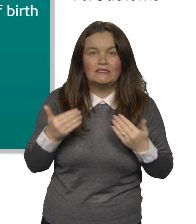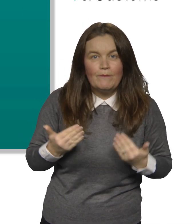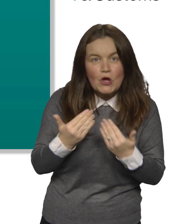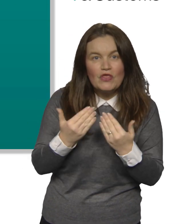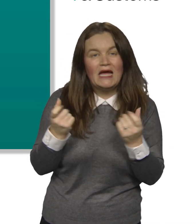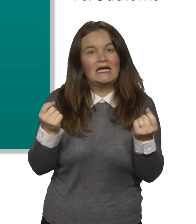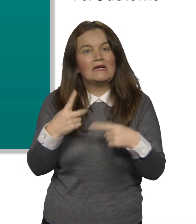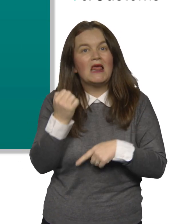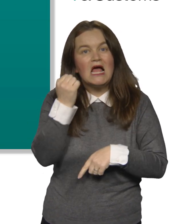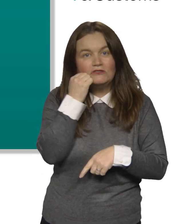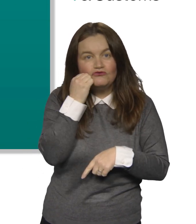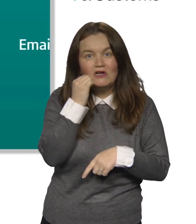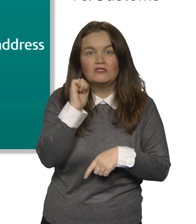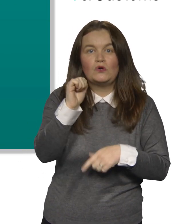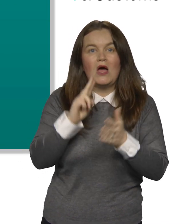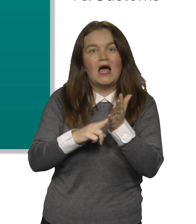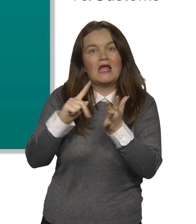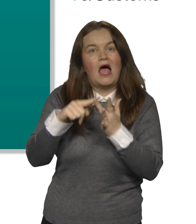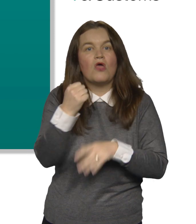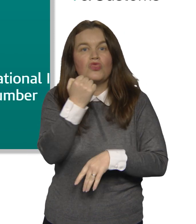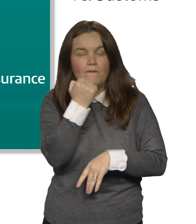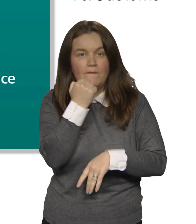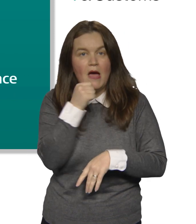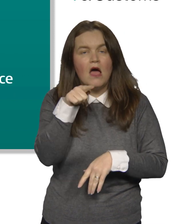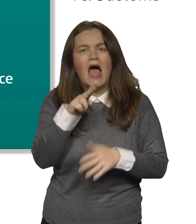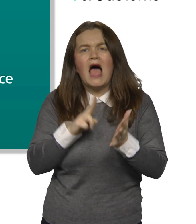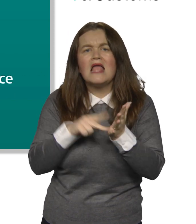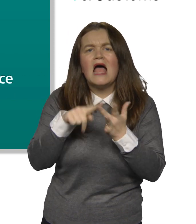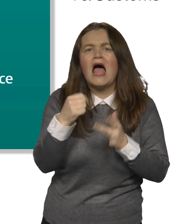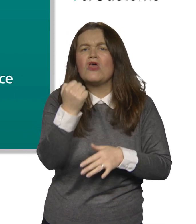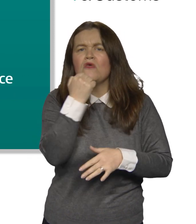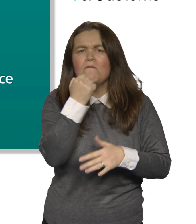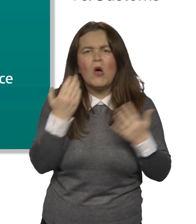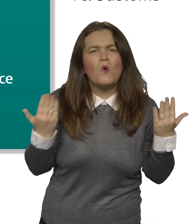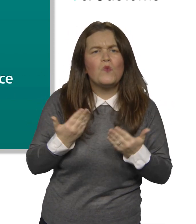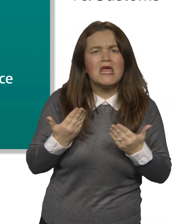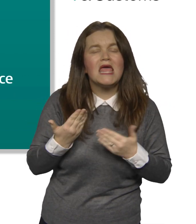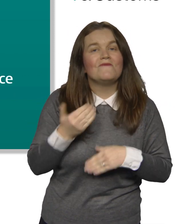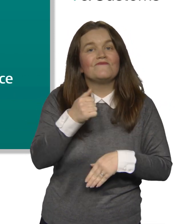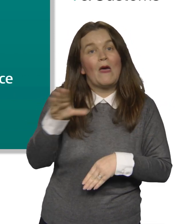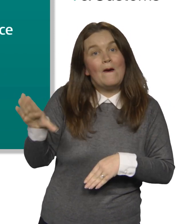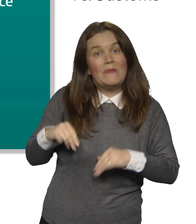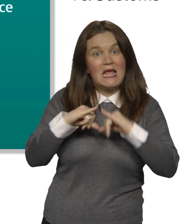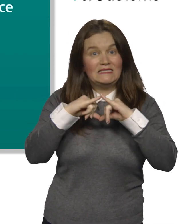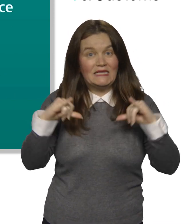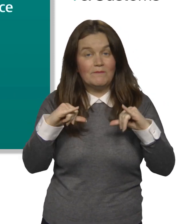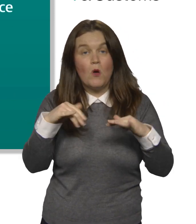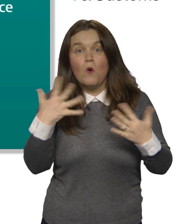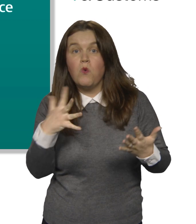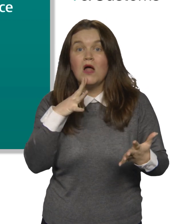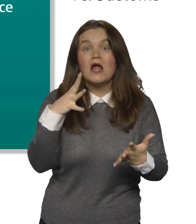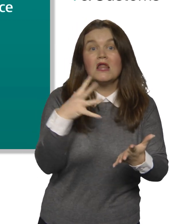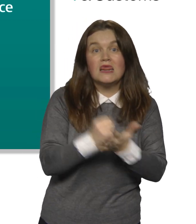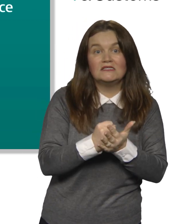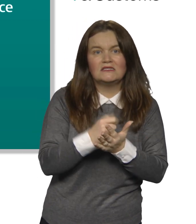date of birth, email address and your national insurance number. You can find your national insurance number on your